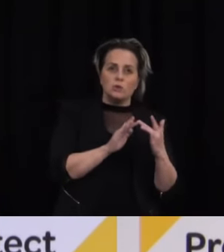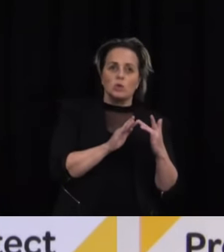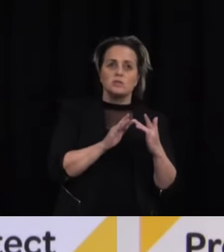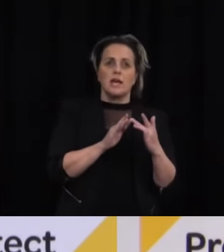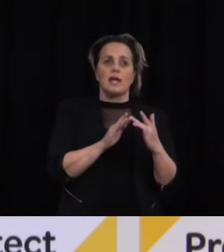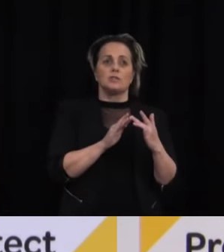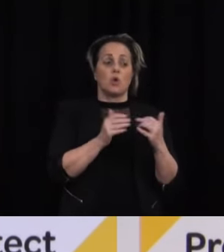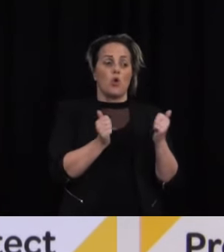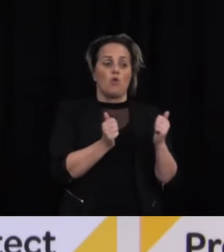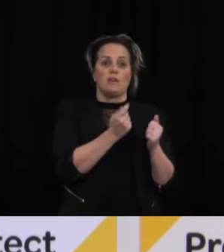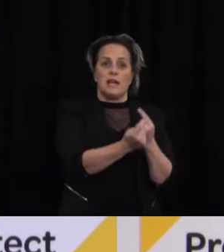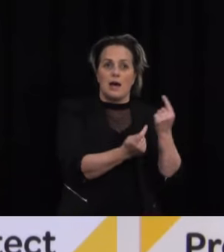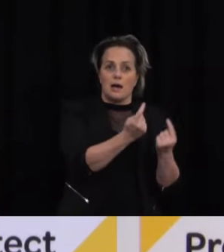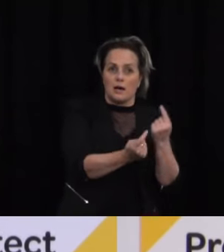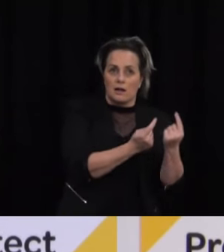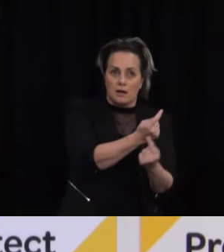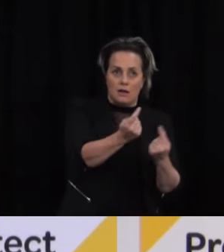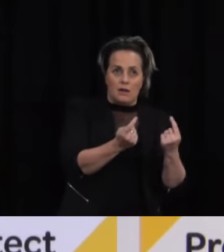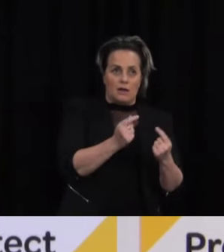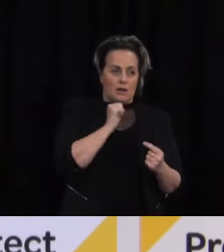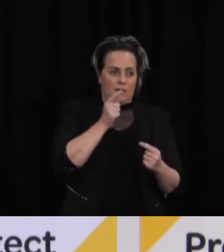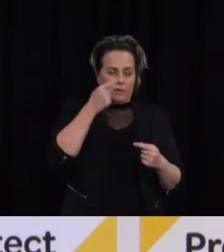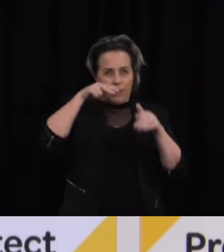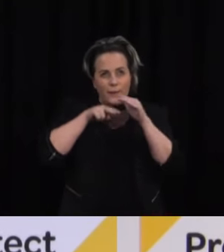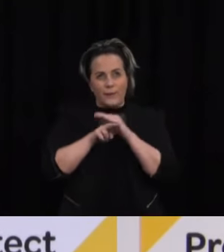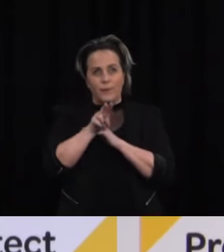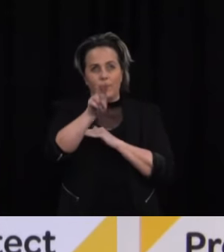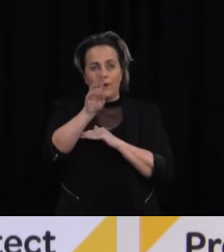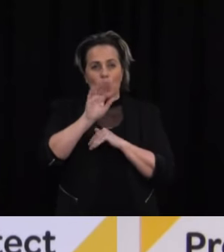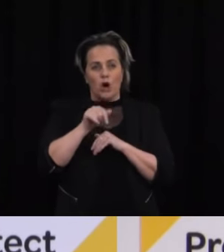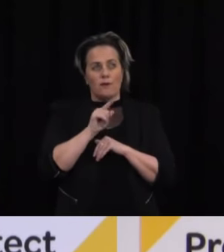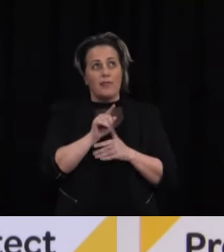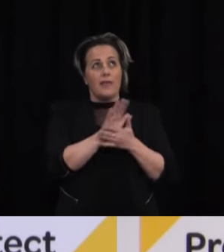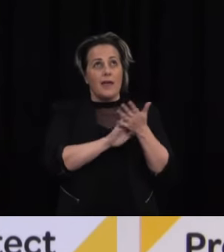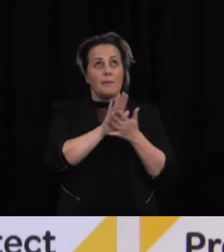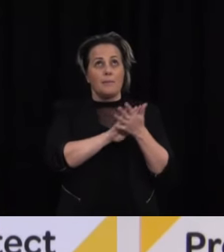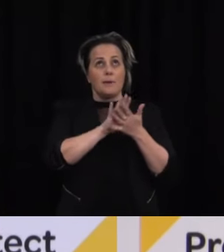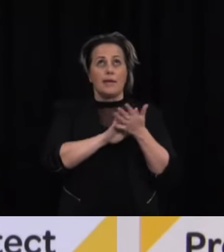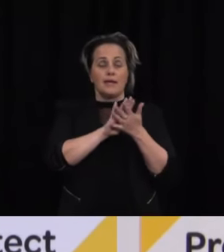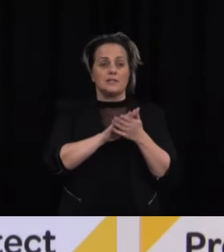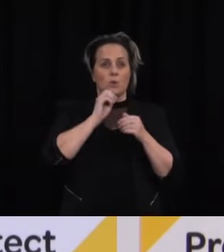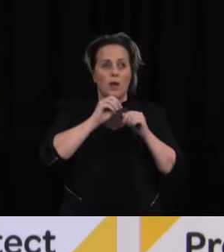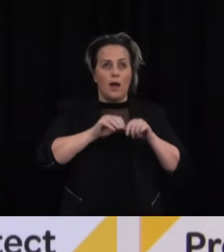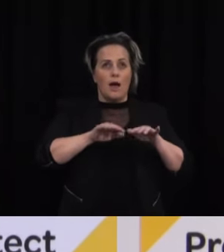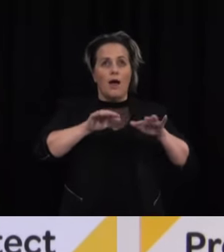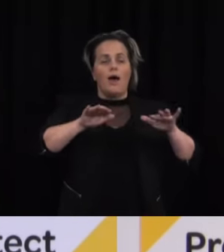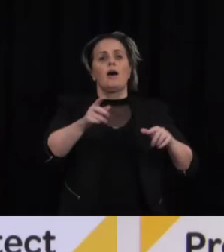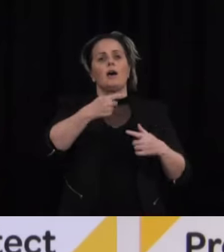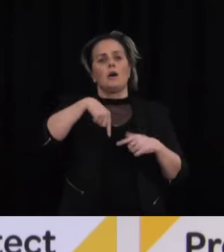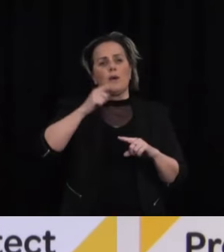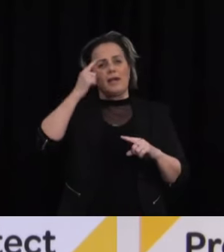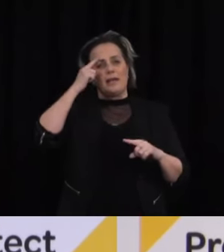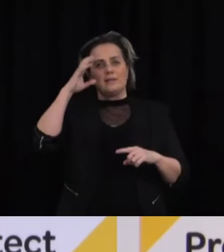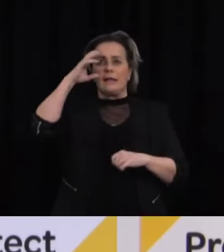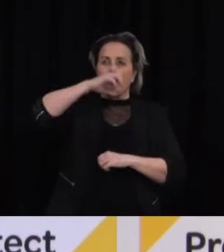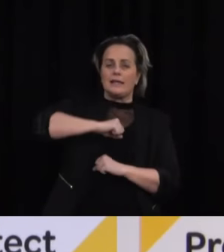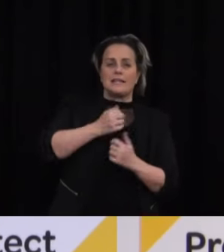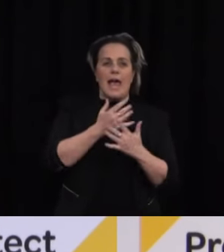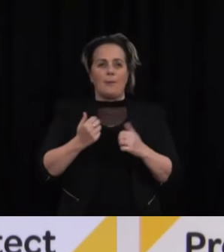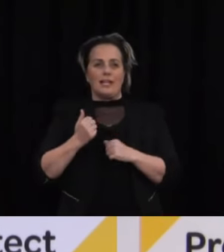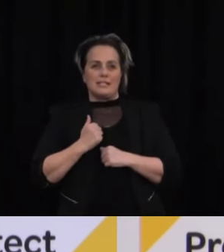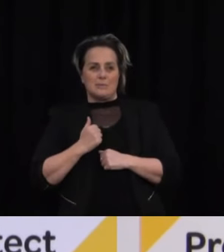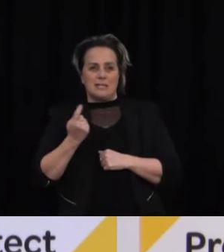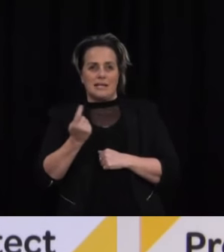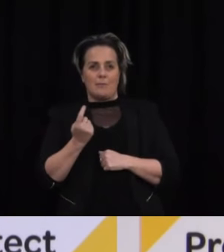isolating and you looked at the conversion rate that we've had over this outbreak it was an estimate of how many cases we would expect it was